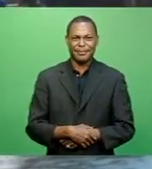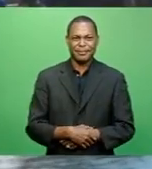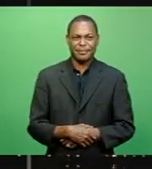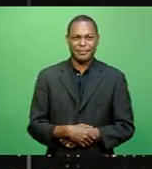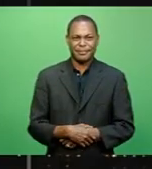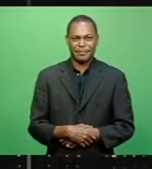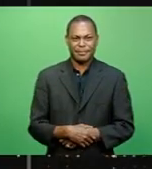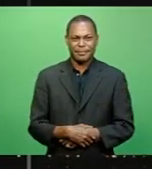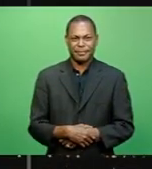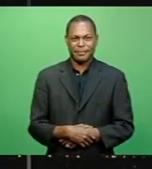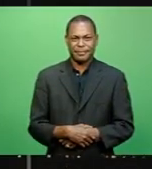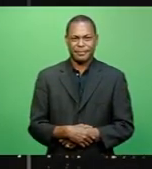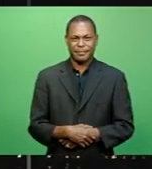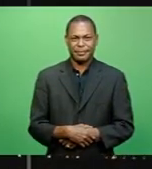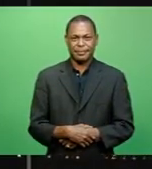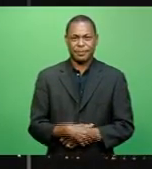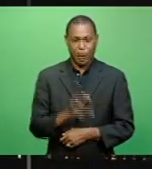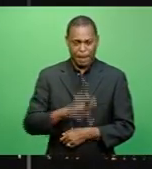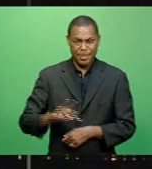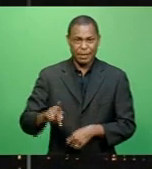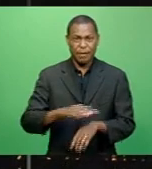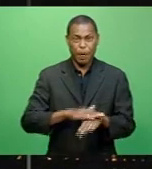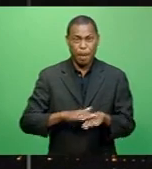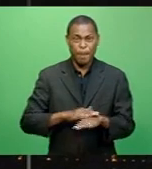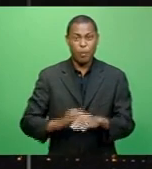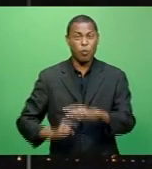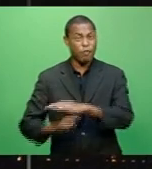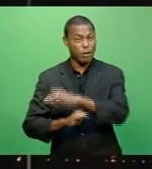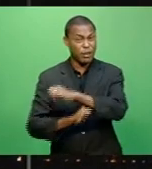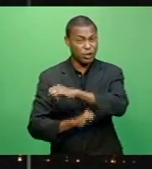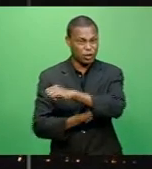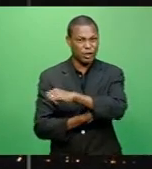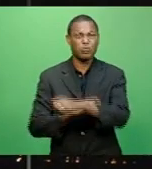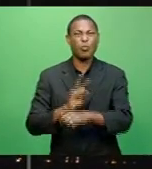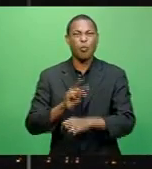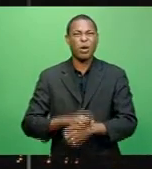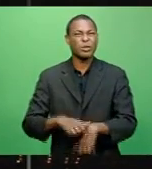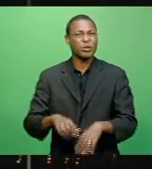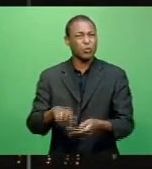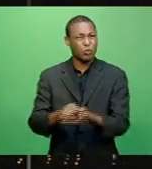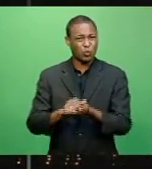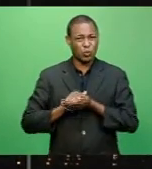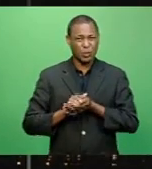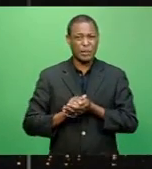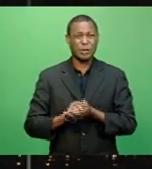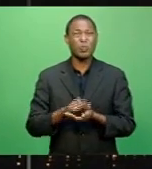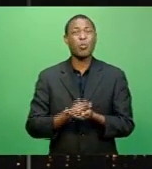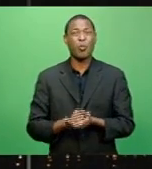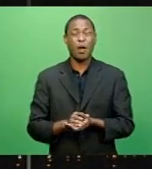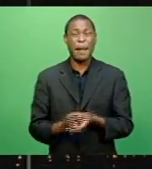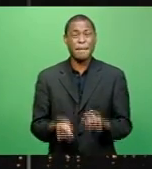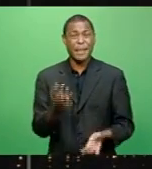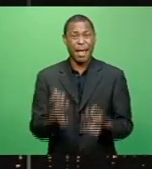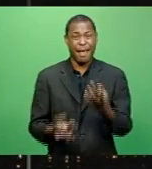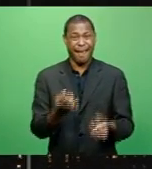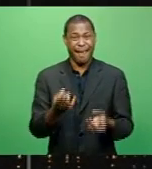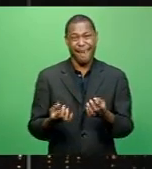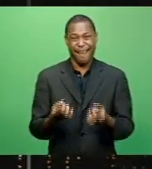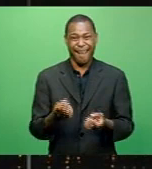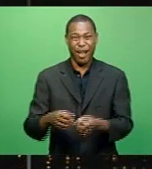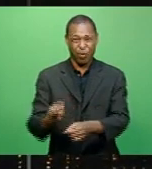News. The Pacific Blue Foundation is working on preserving the Mbenga Lagoon, the largest in Fiji at over